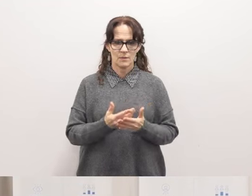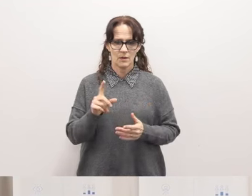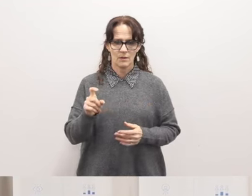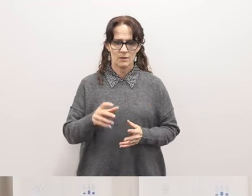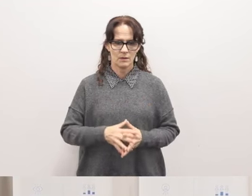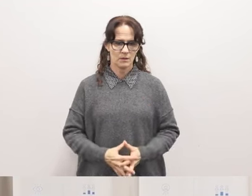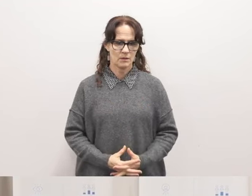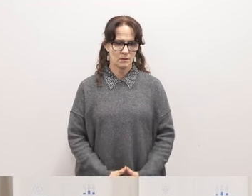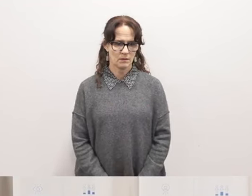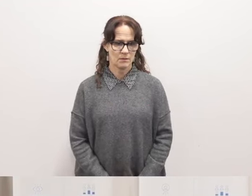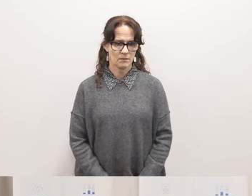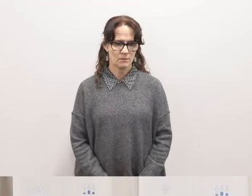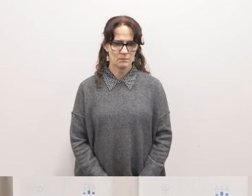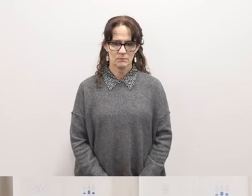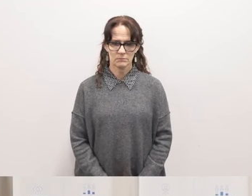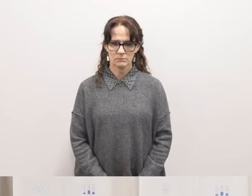tonight?